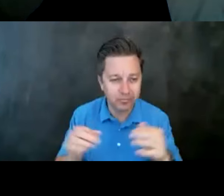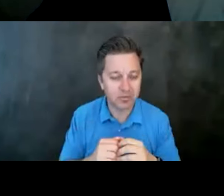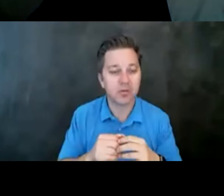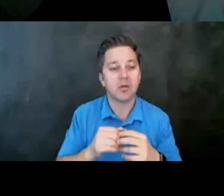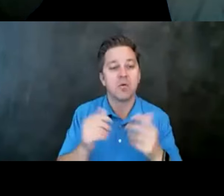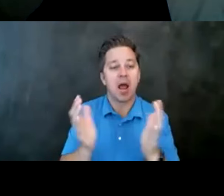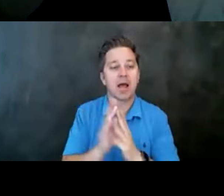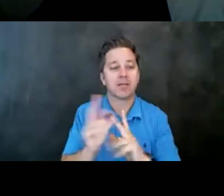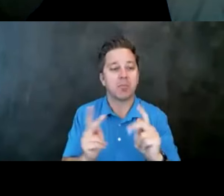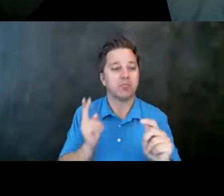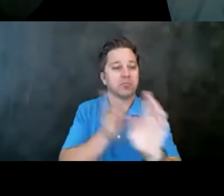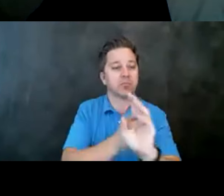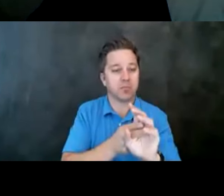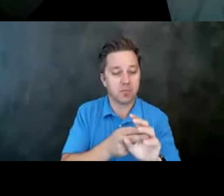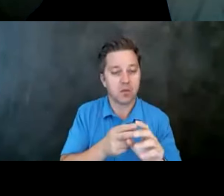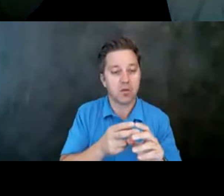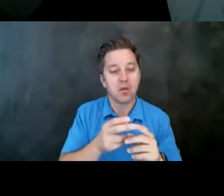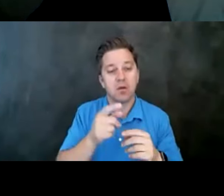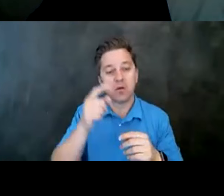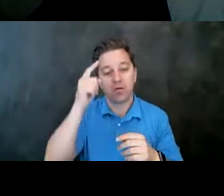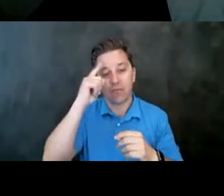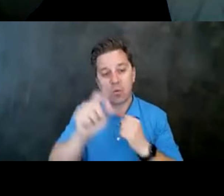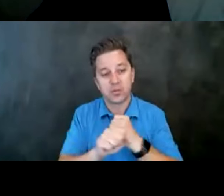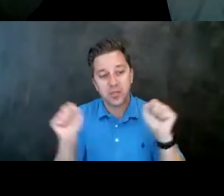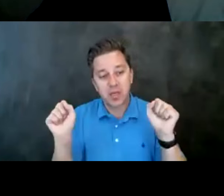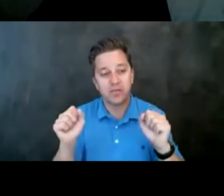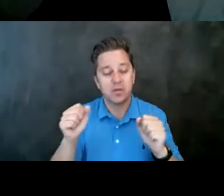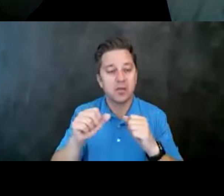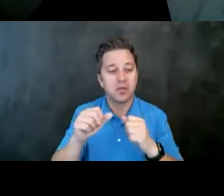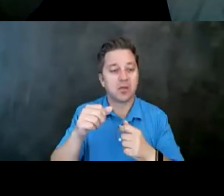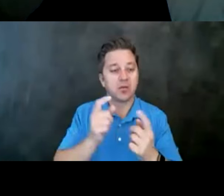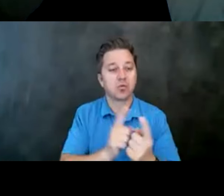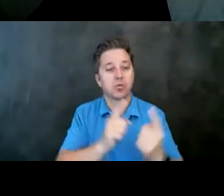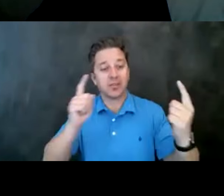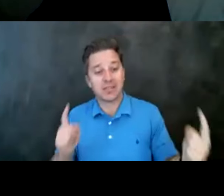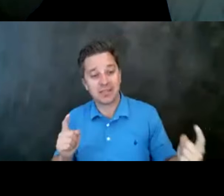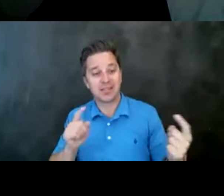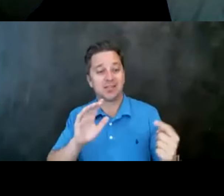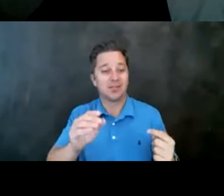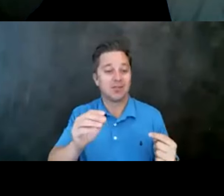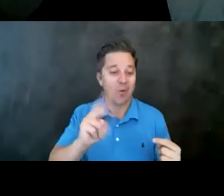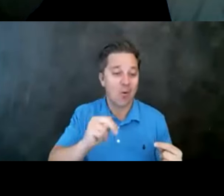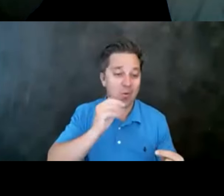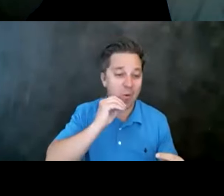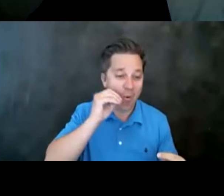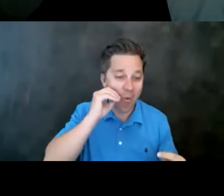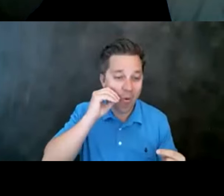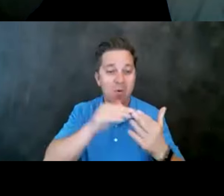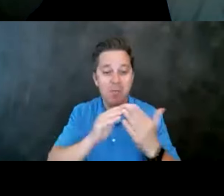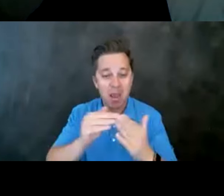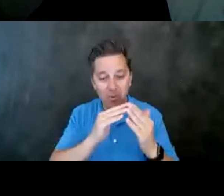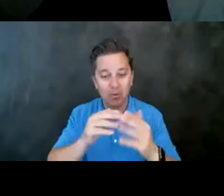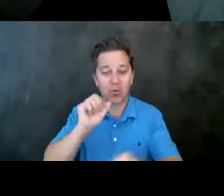participate in activities in the safety and social distancing of your own home neighborhood workplace and, um,